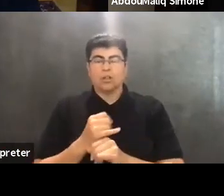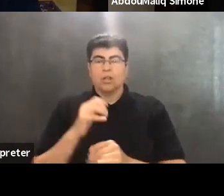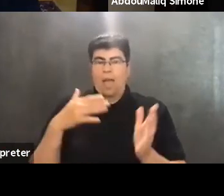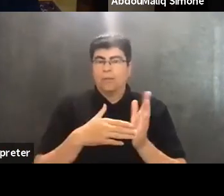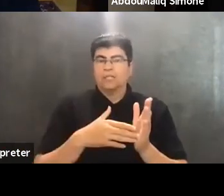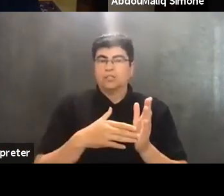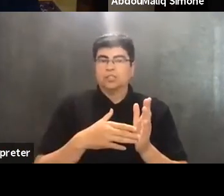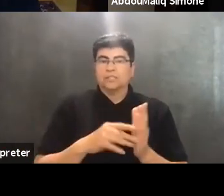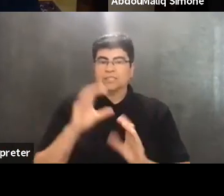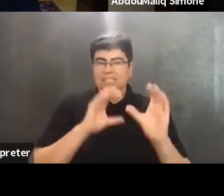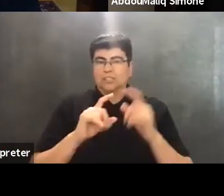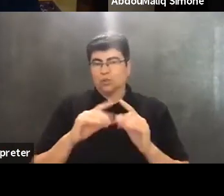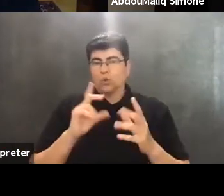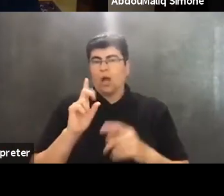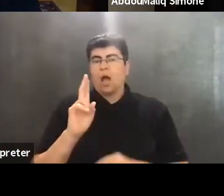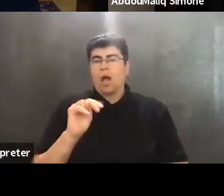seeks to undo.